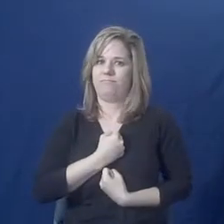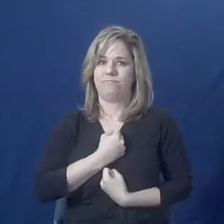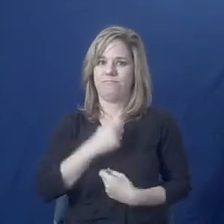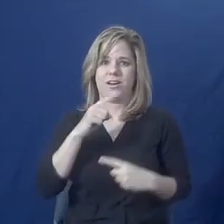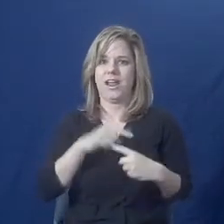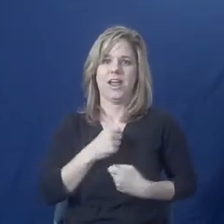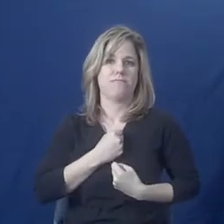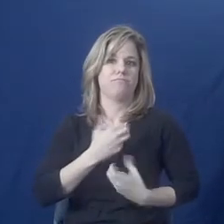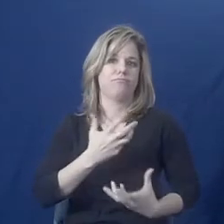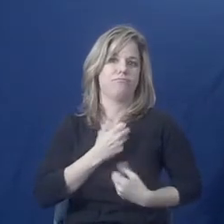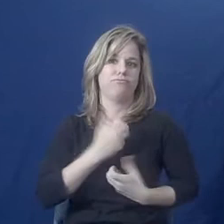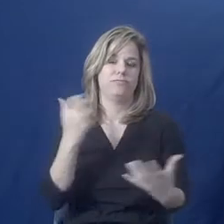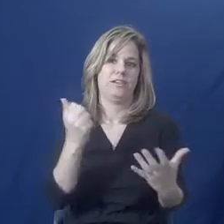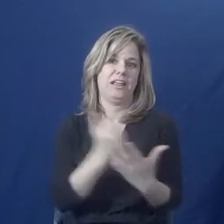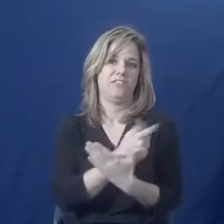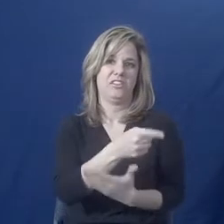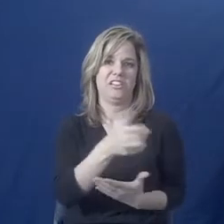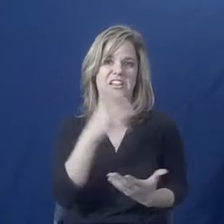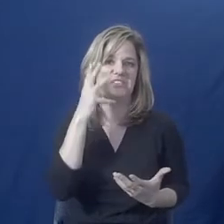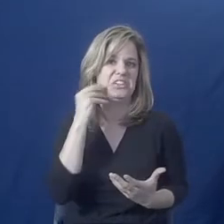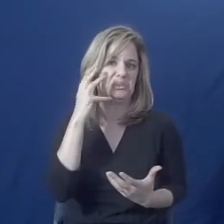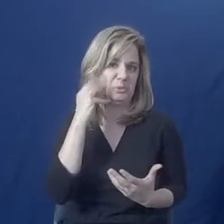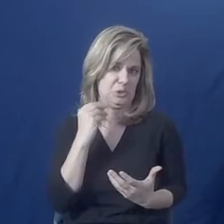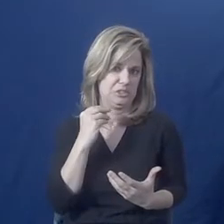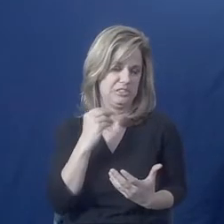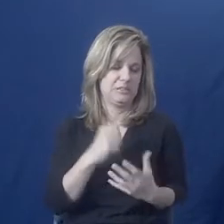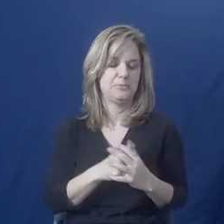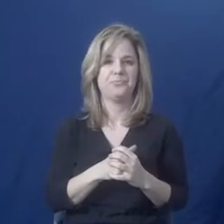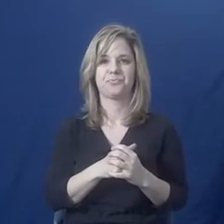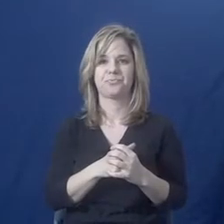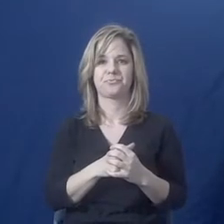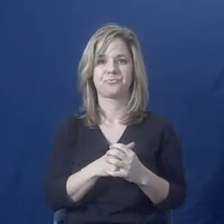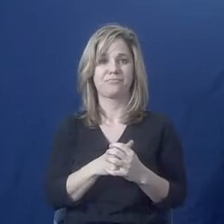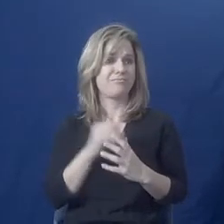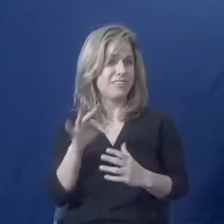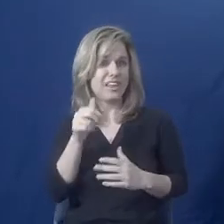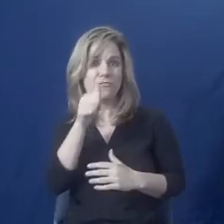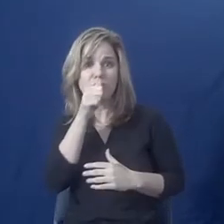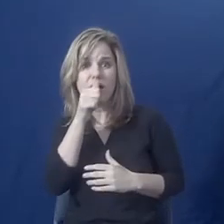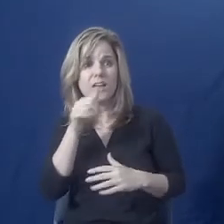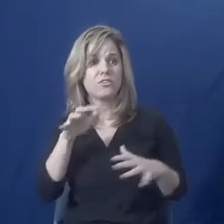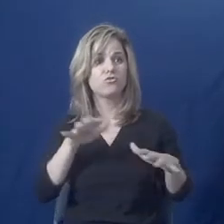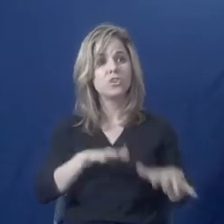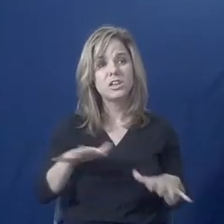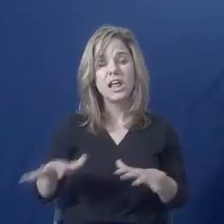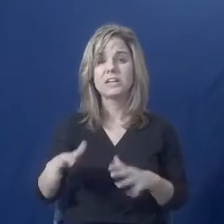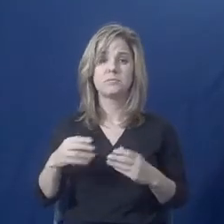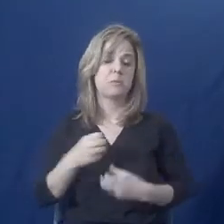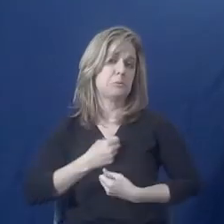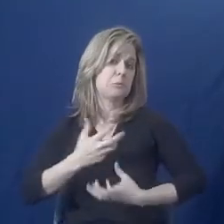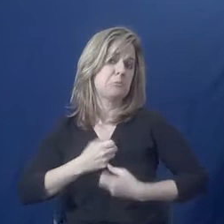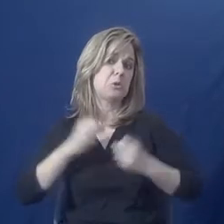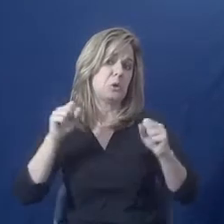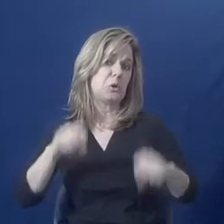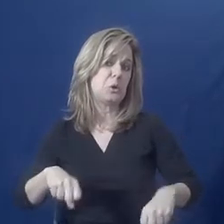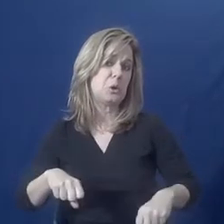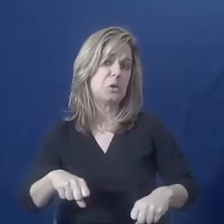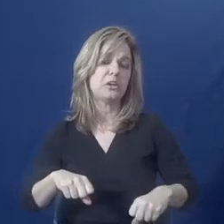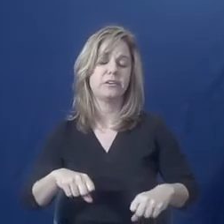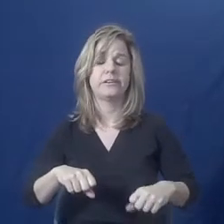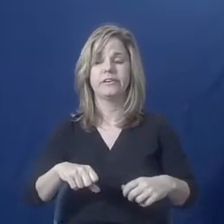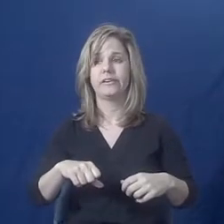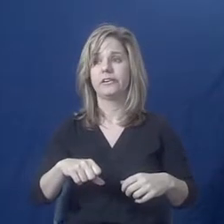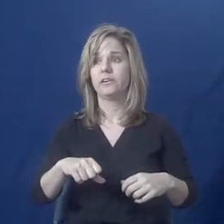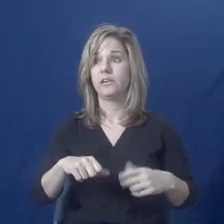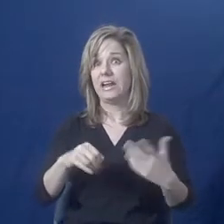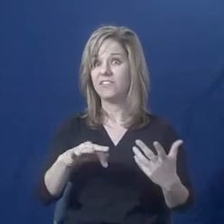to tell you all of the things that they would be able to clearly do if they're relaxed, if they feel safe, if they